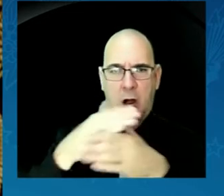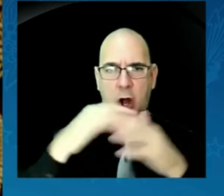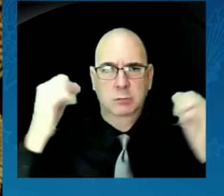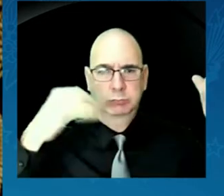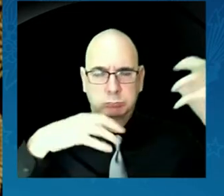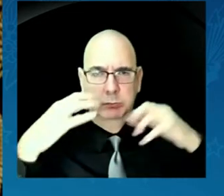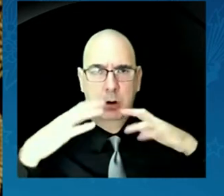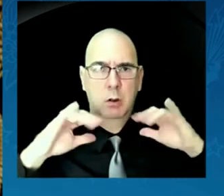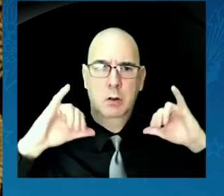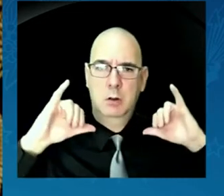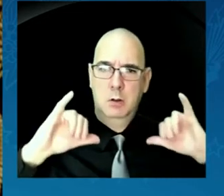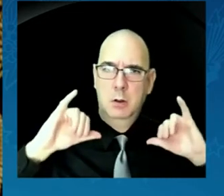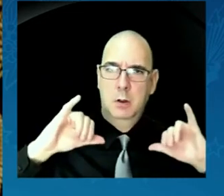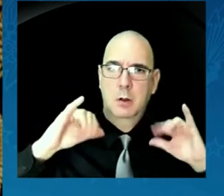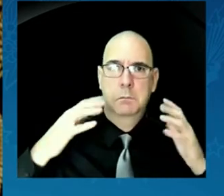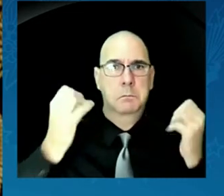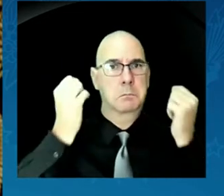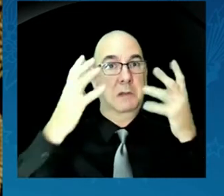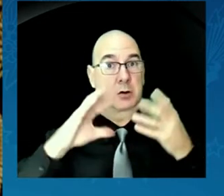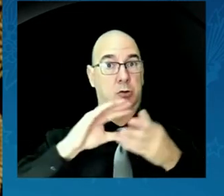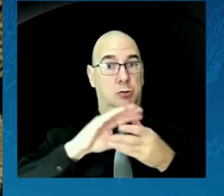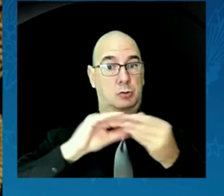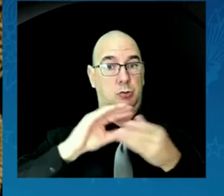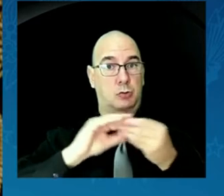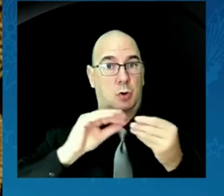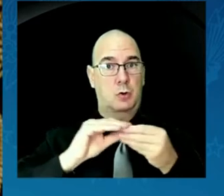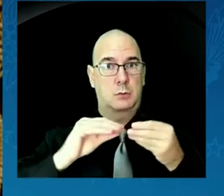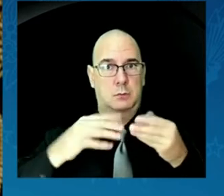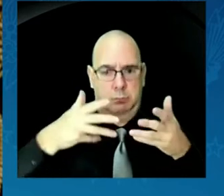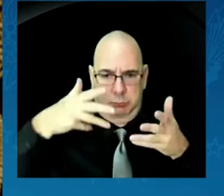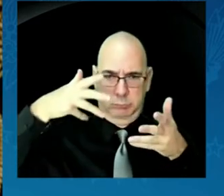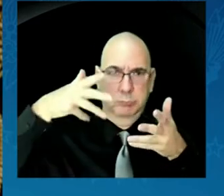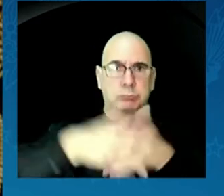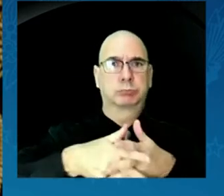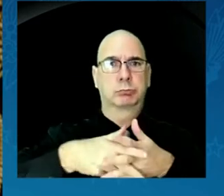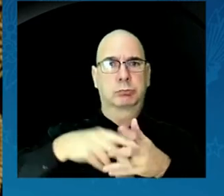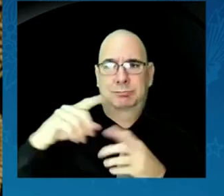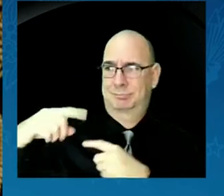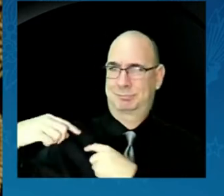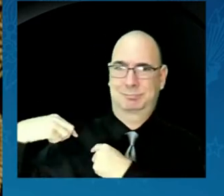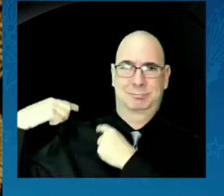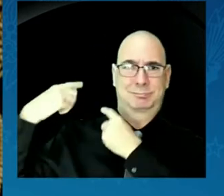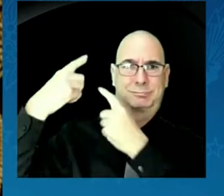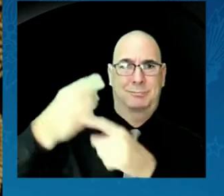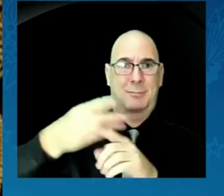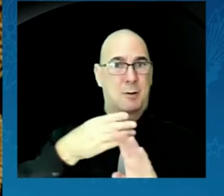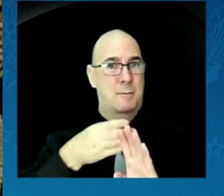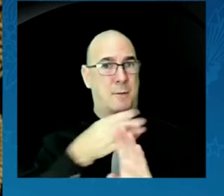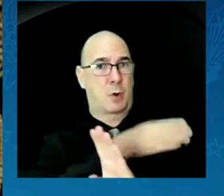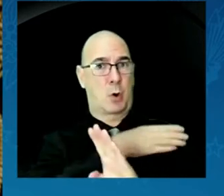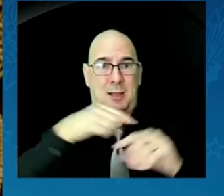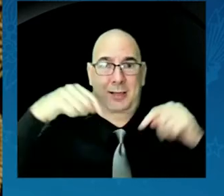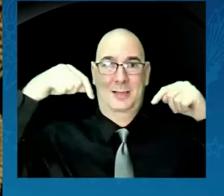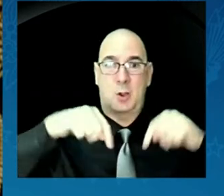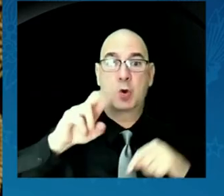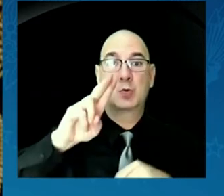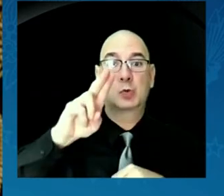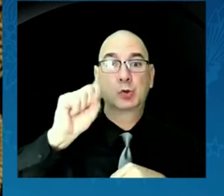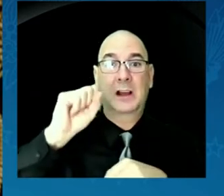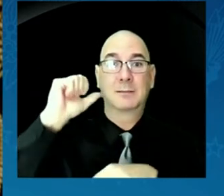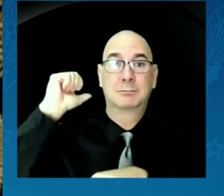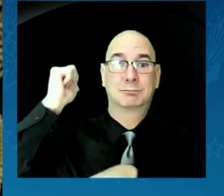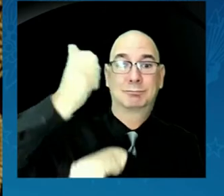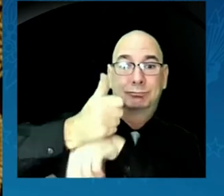have roots that are much longer than the founding of this country. They give us a sense of timeless place and